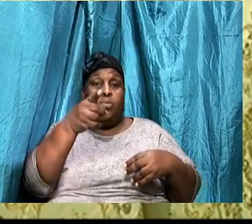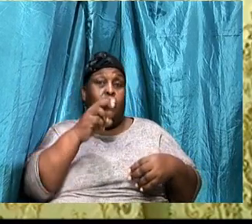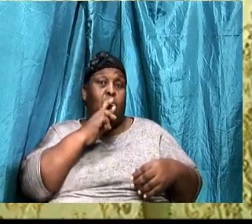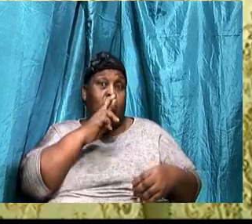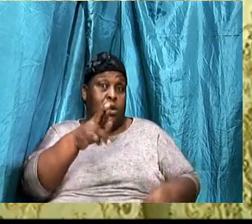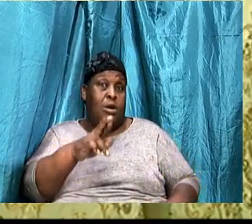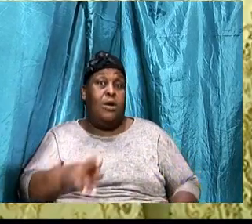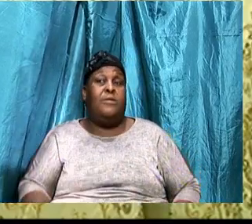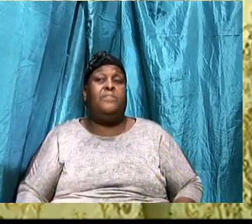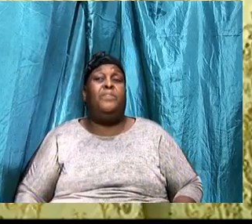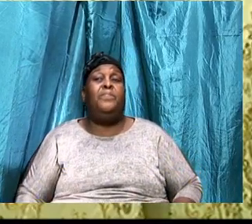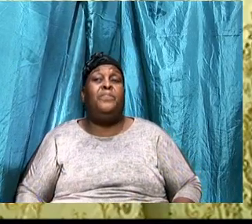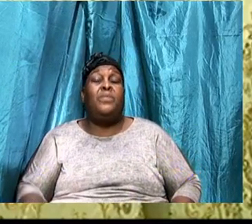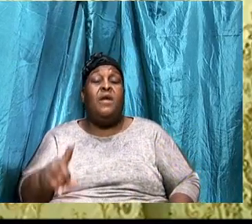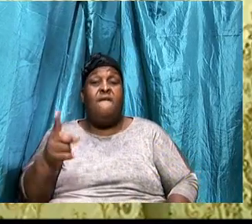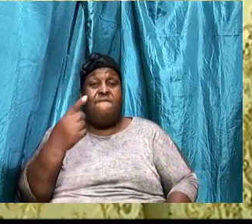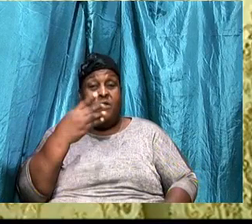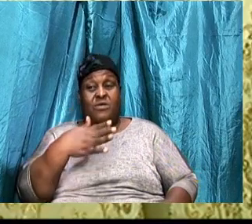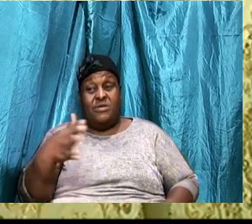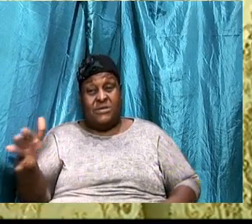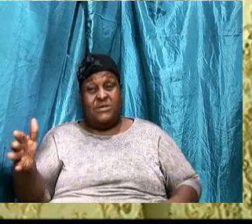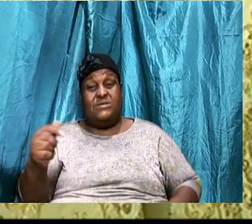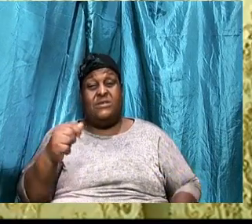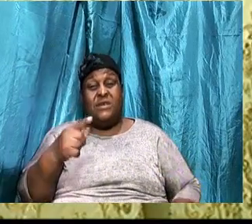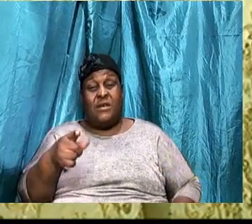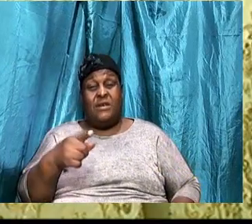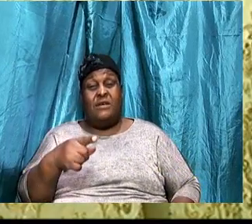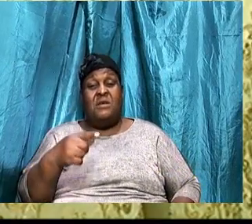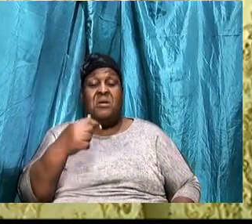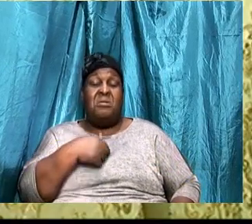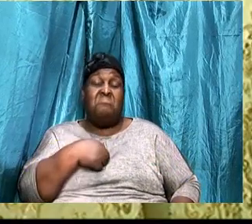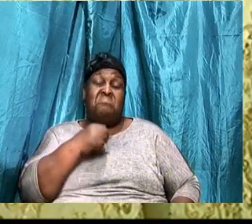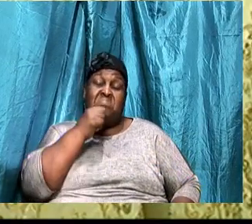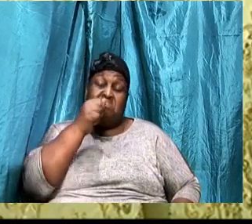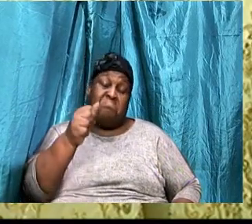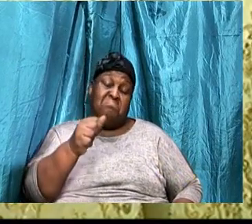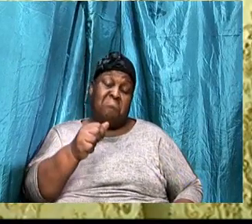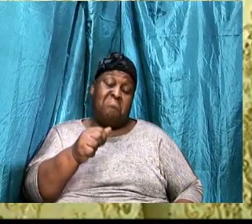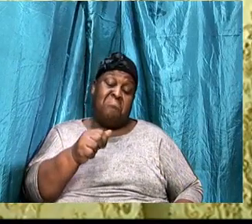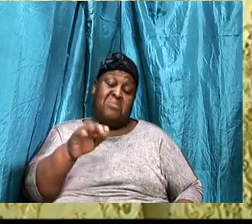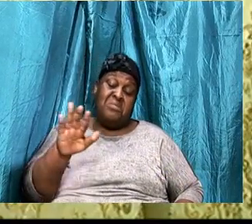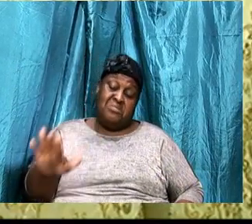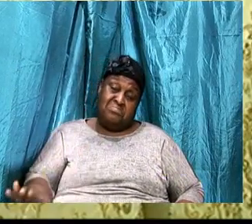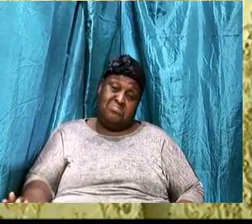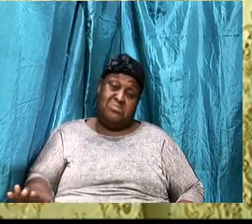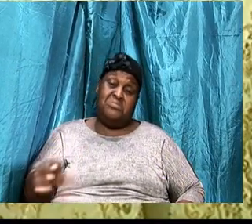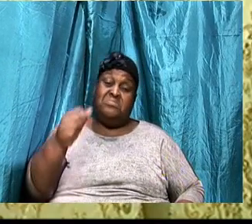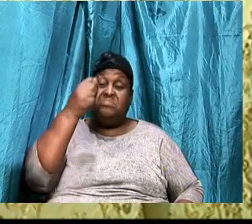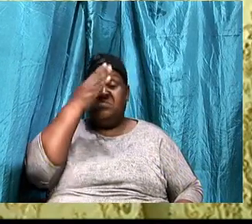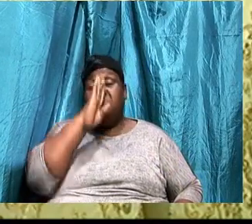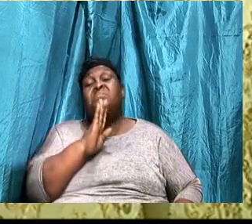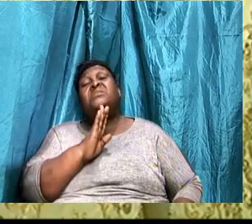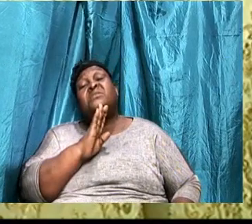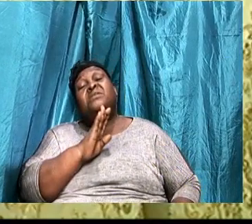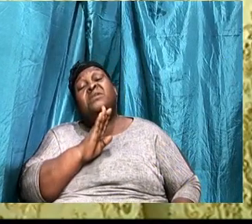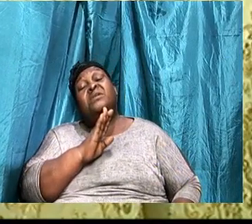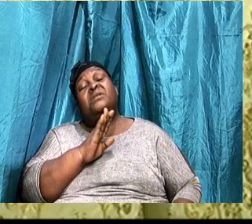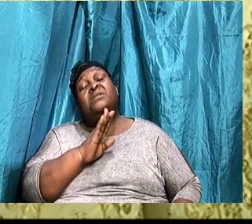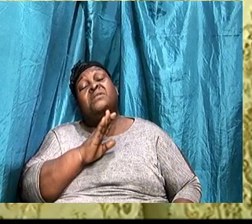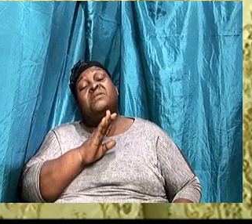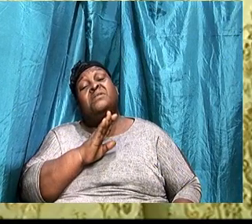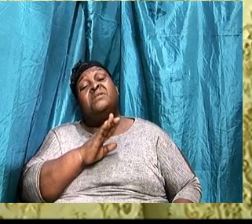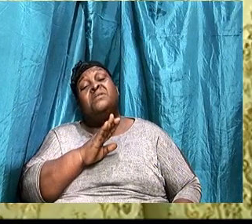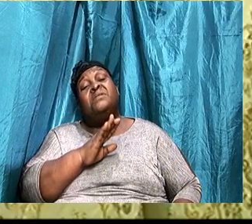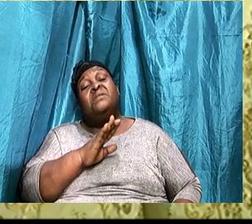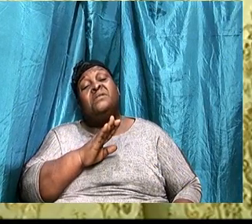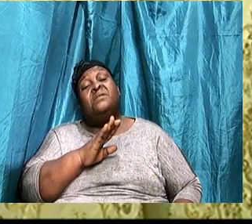answer the question, the first thing that I would say is that I am a child of God. The number one thing is that I